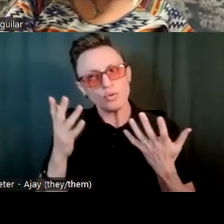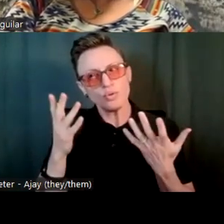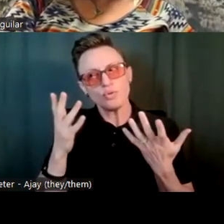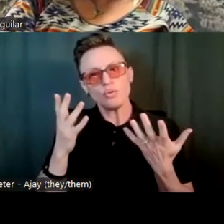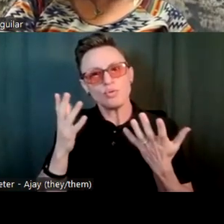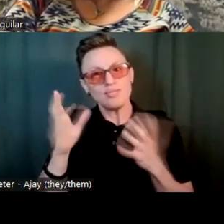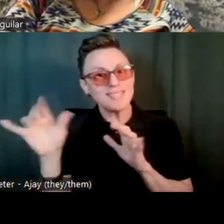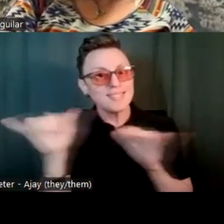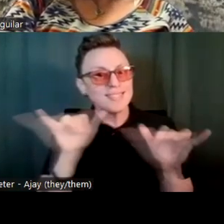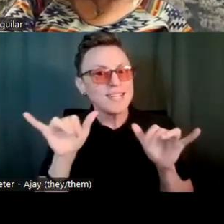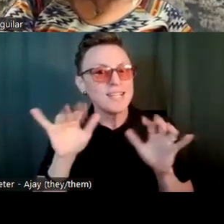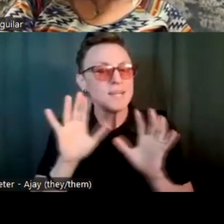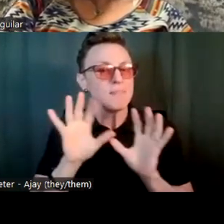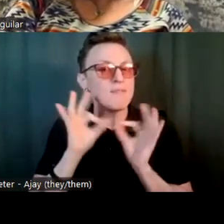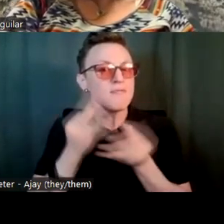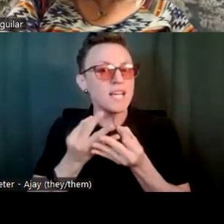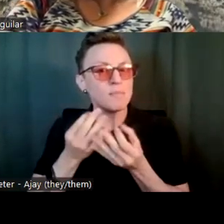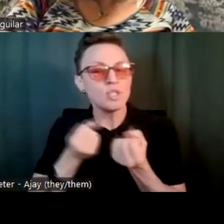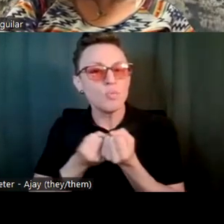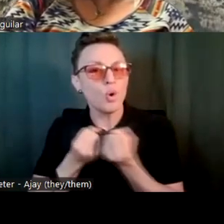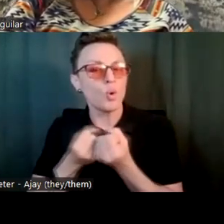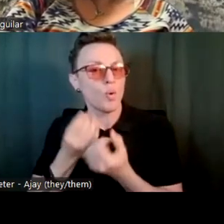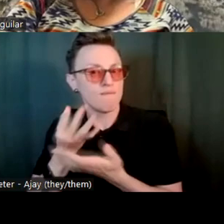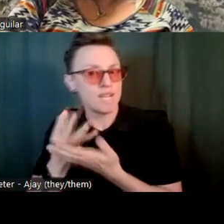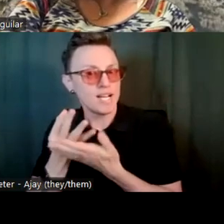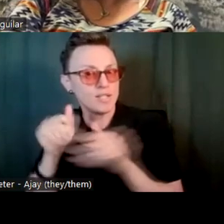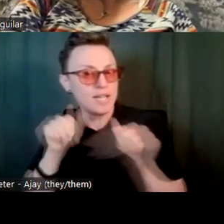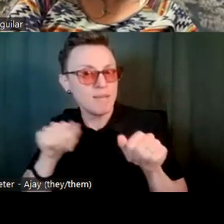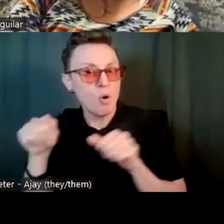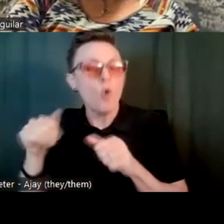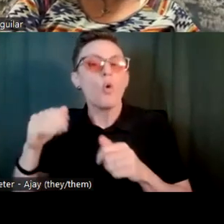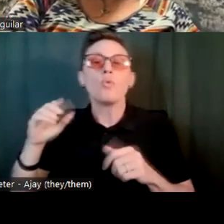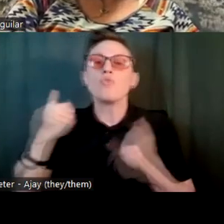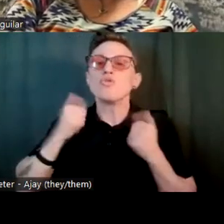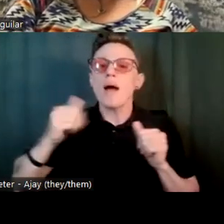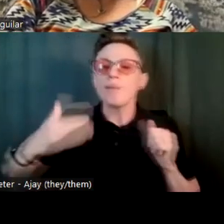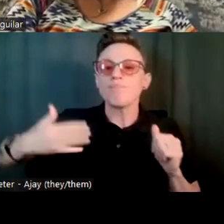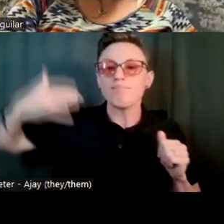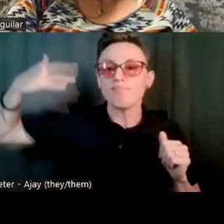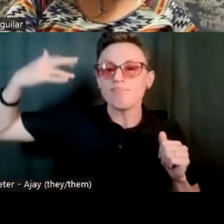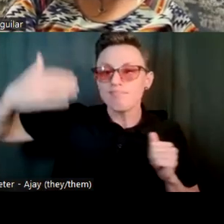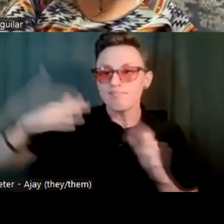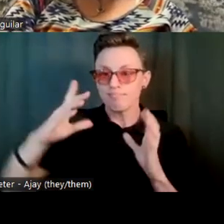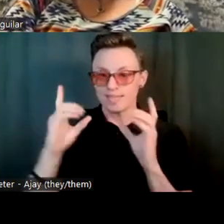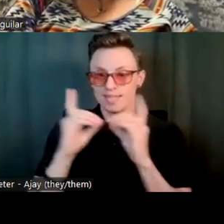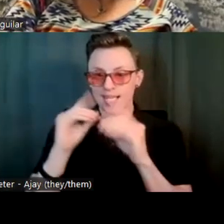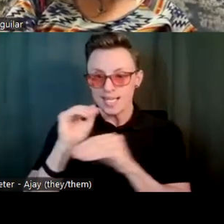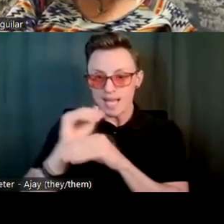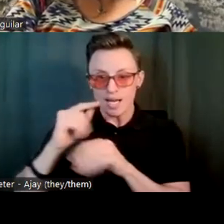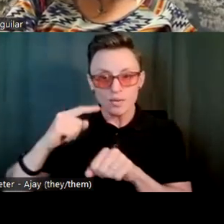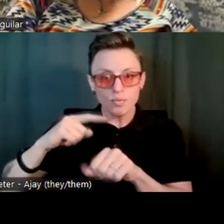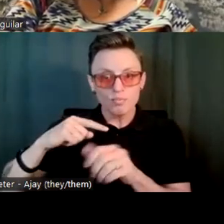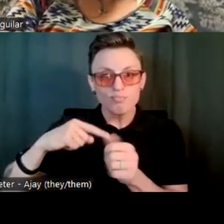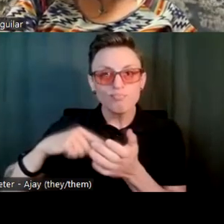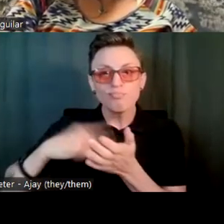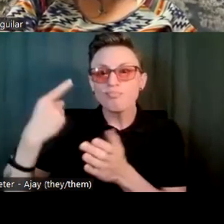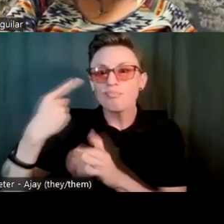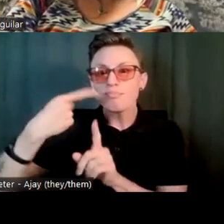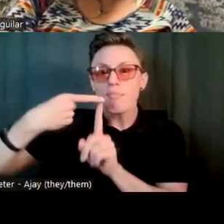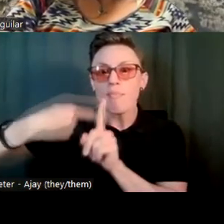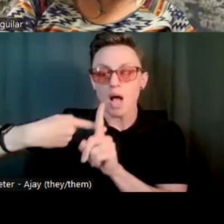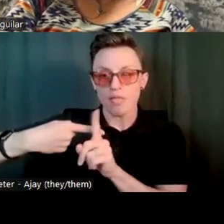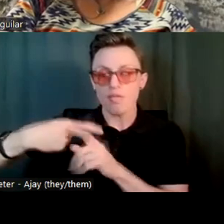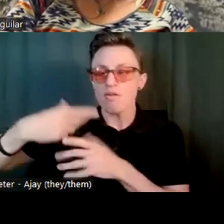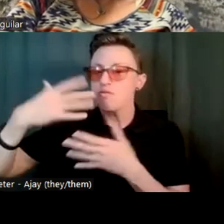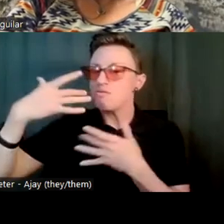financial ability to do this, but we would intentionally do a date night, um, once a month, um, just to get out of the